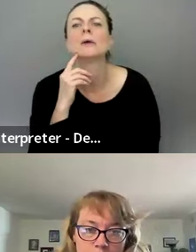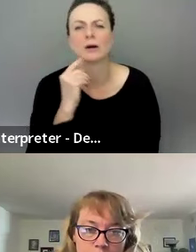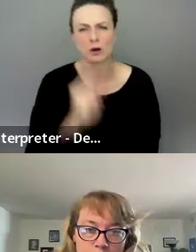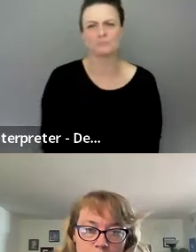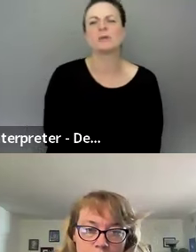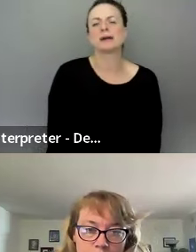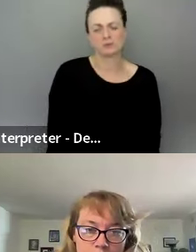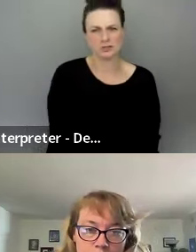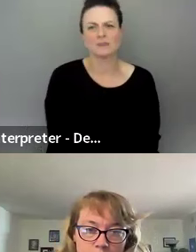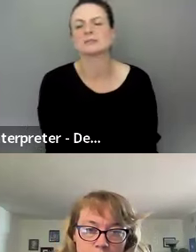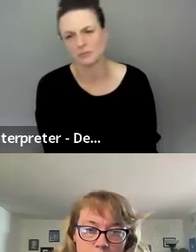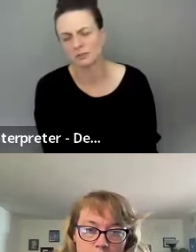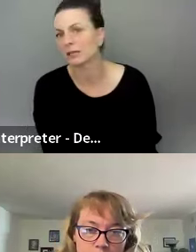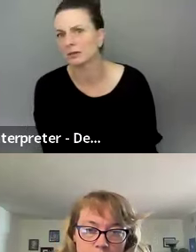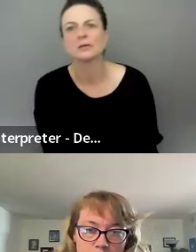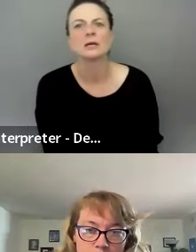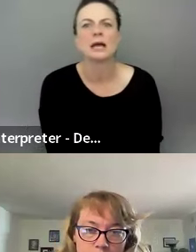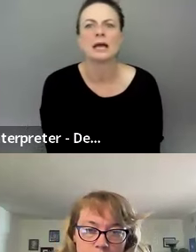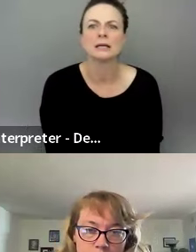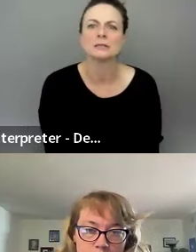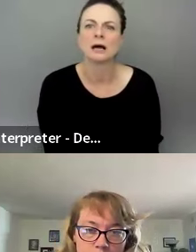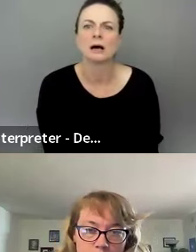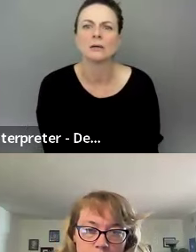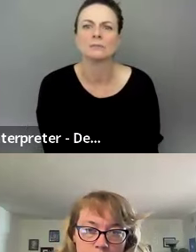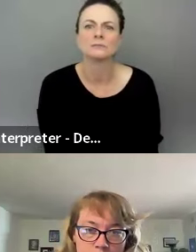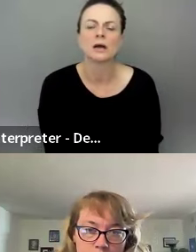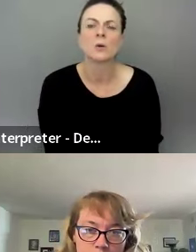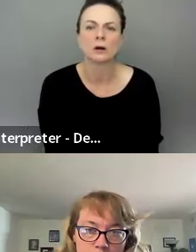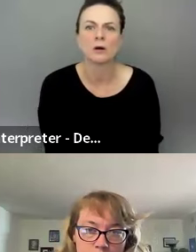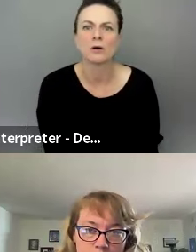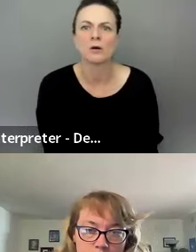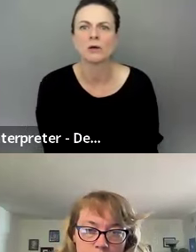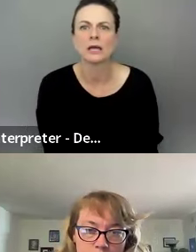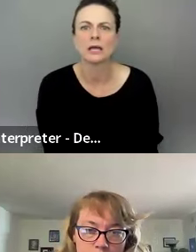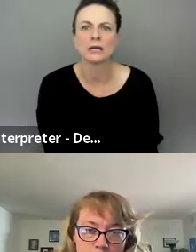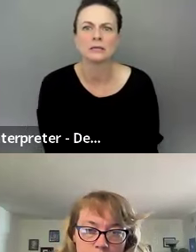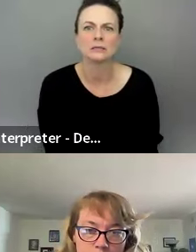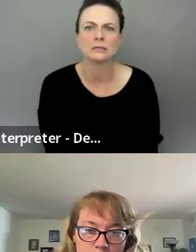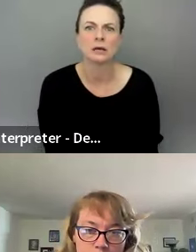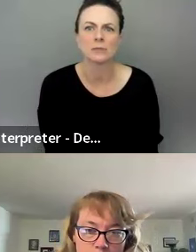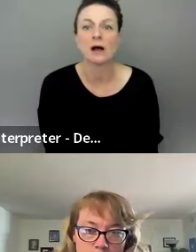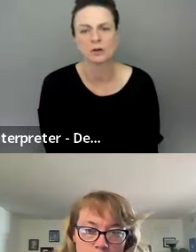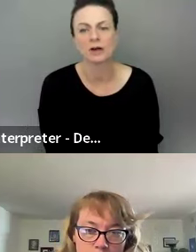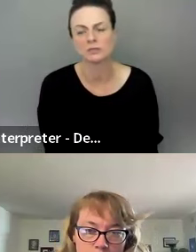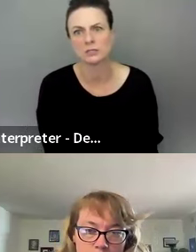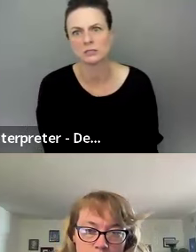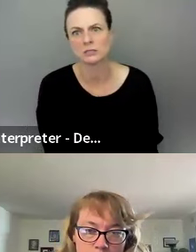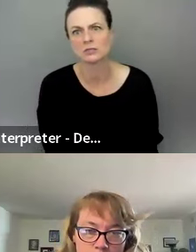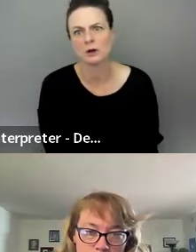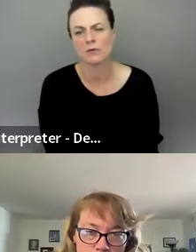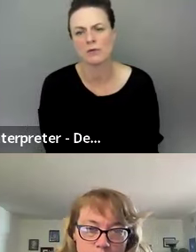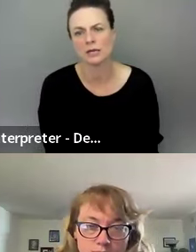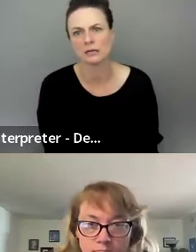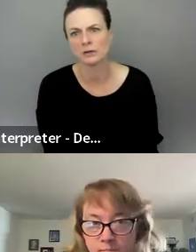Microsoft. Oh, the Microsoft stuff too. Thank you. And, um, yeah, Oracle and, um, other conferences